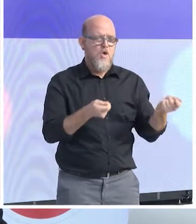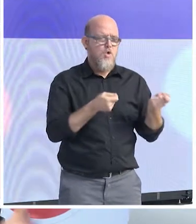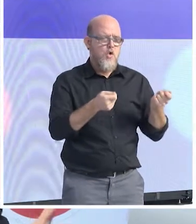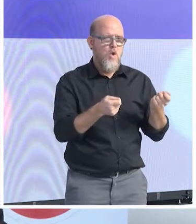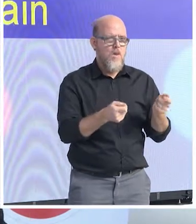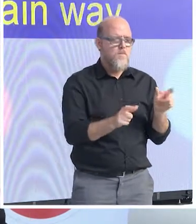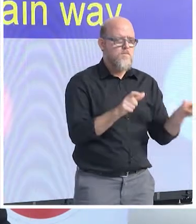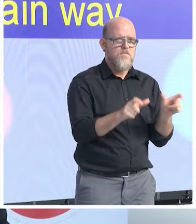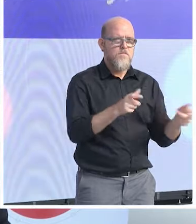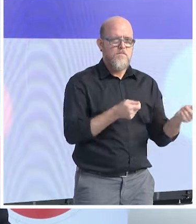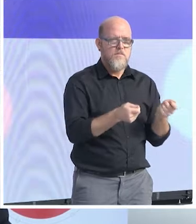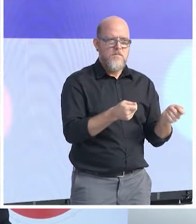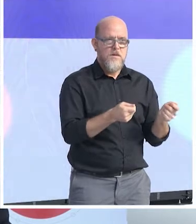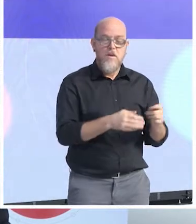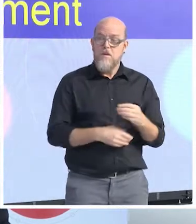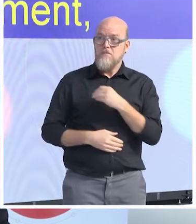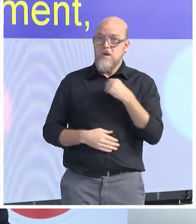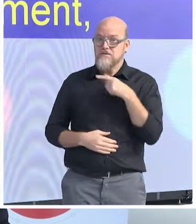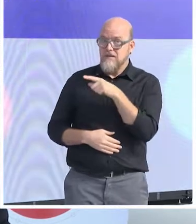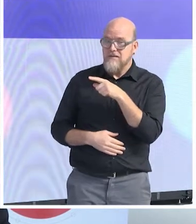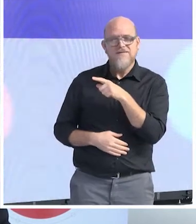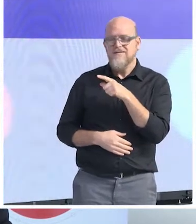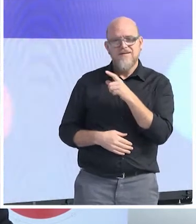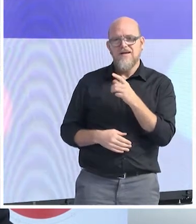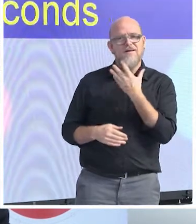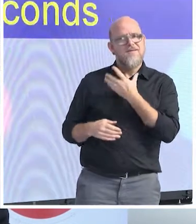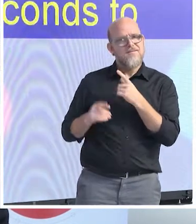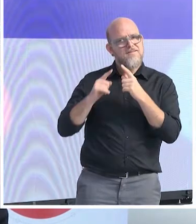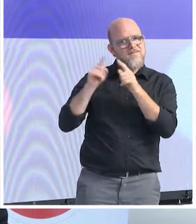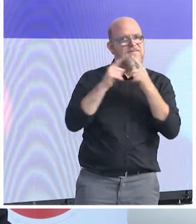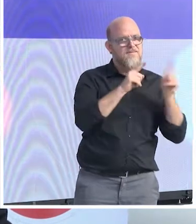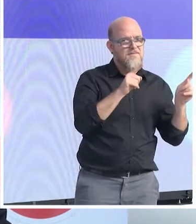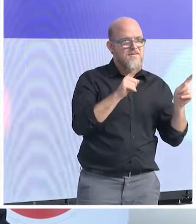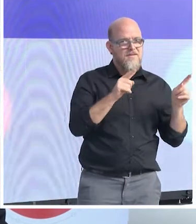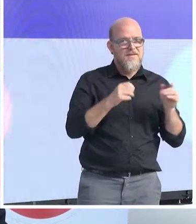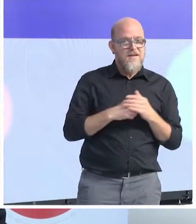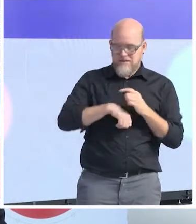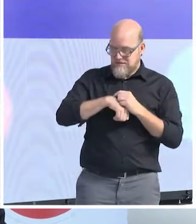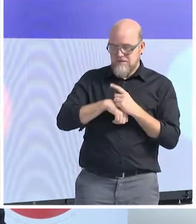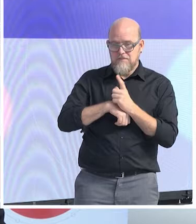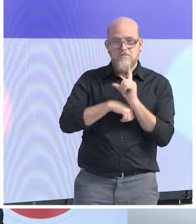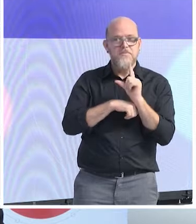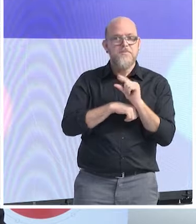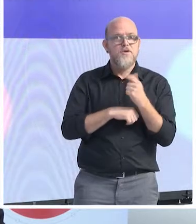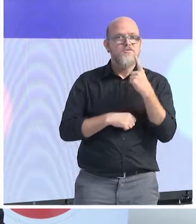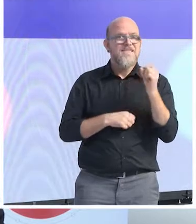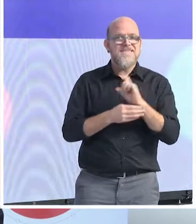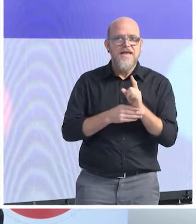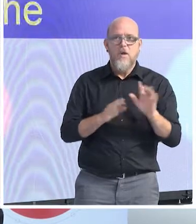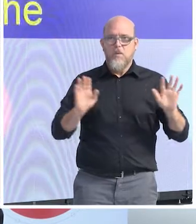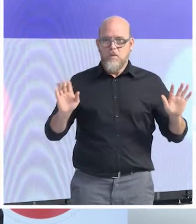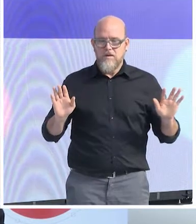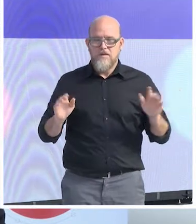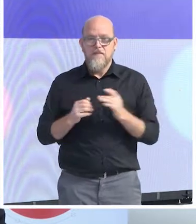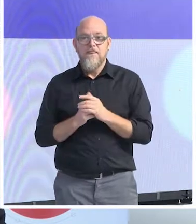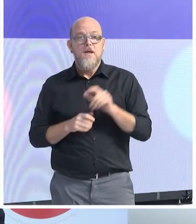this is the last moment because I have 20 seconds to end on this, normally the human rights people, for good reasons,